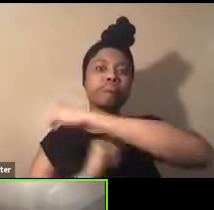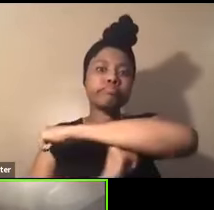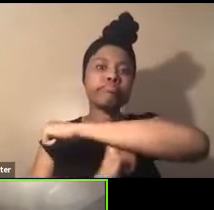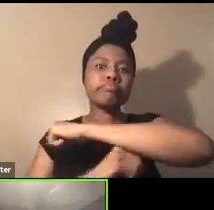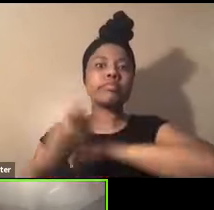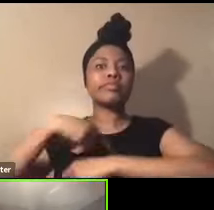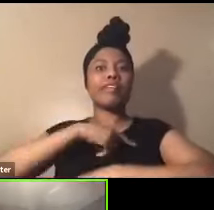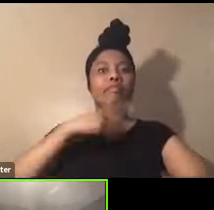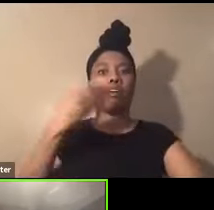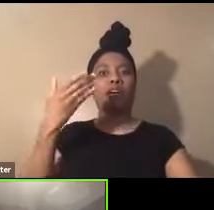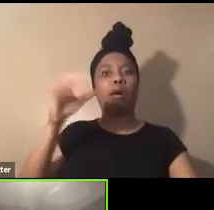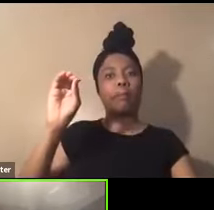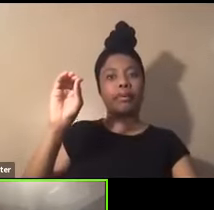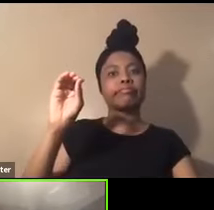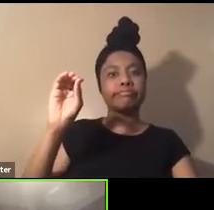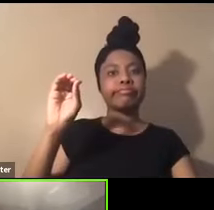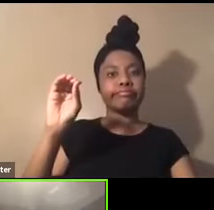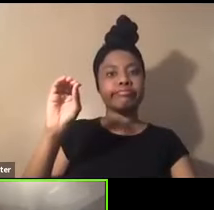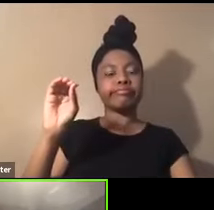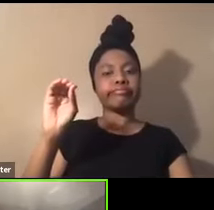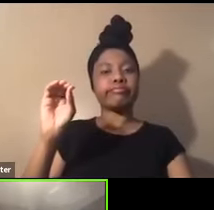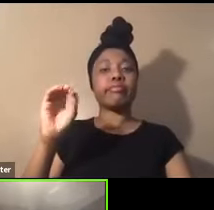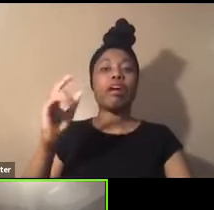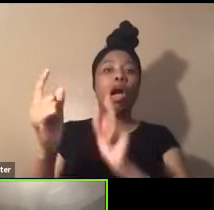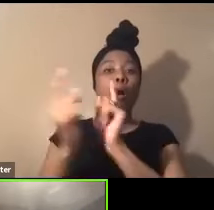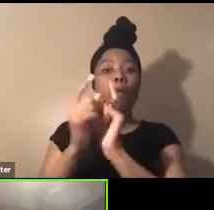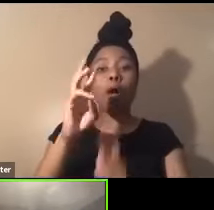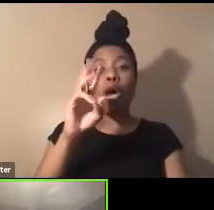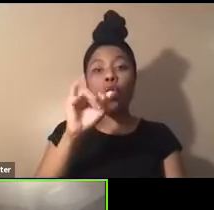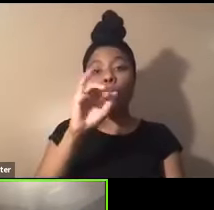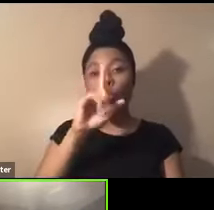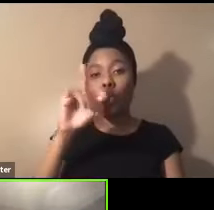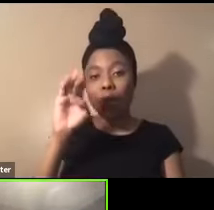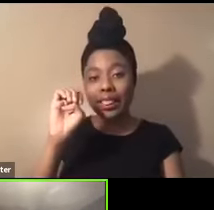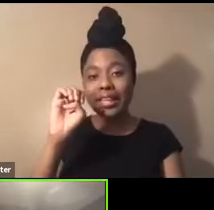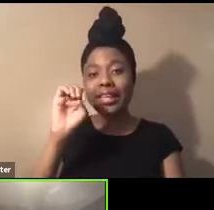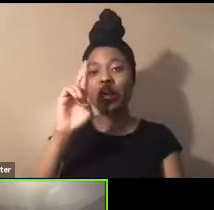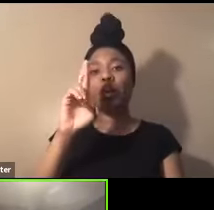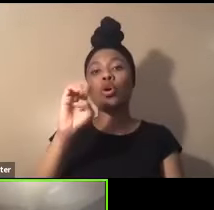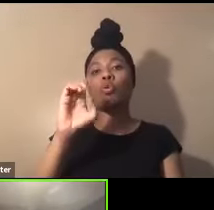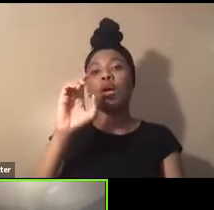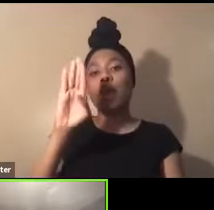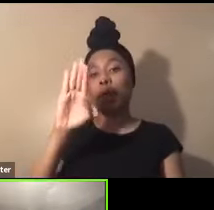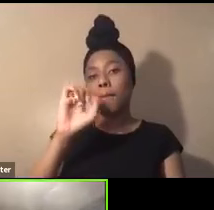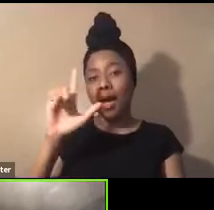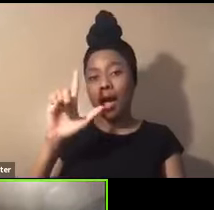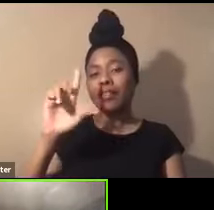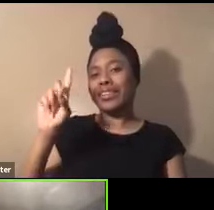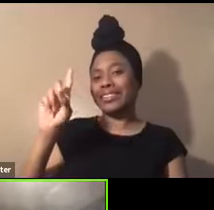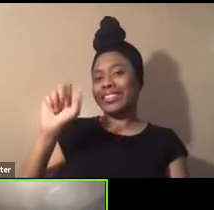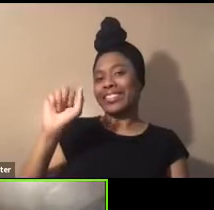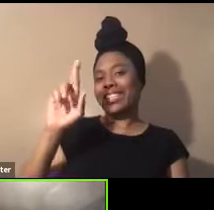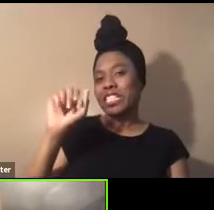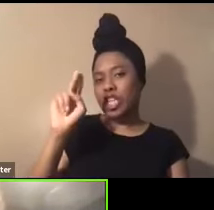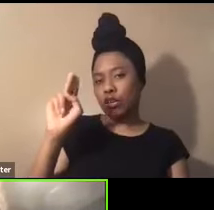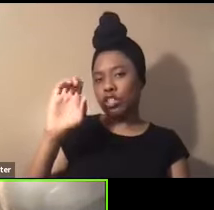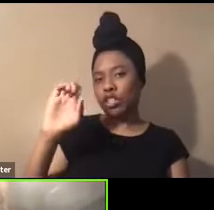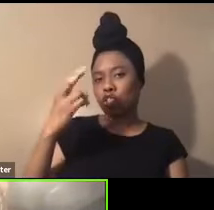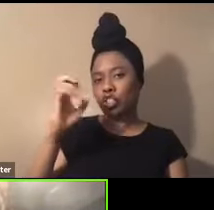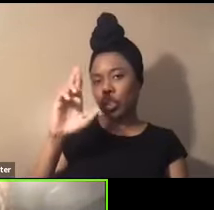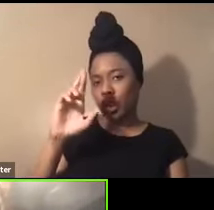our company. This is where I met Willie Ray Bell and Daryl Sean Chappell. And